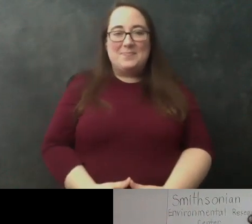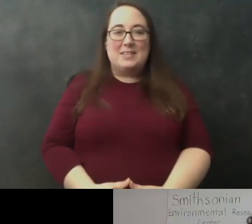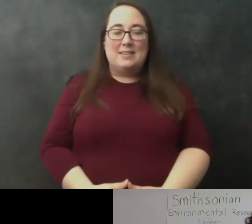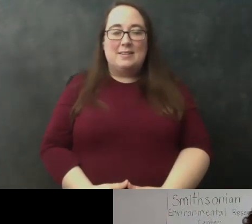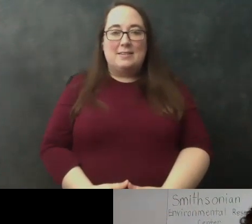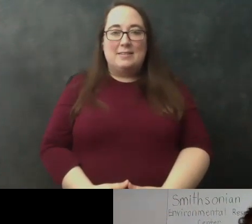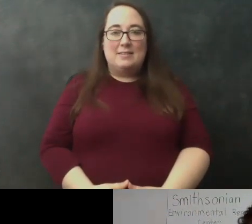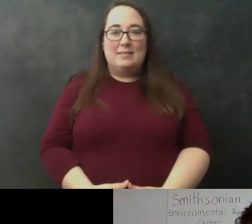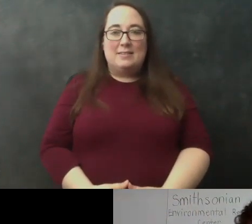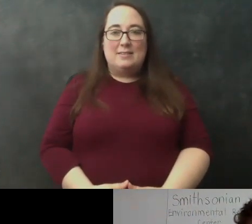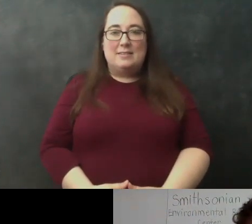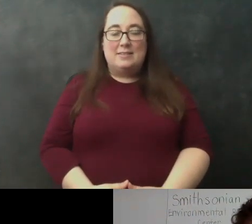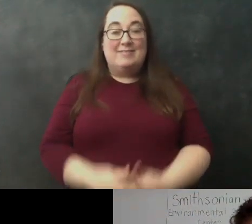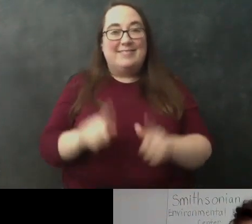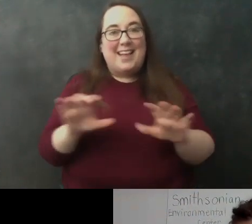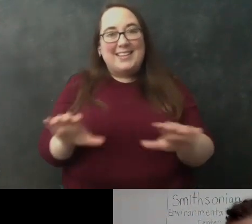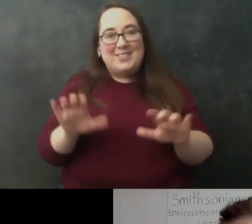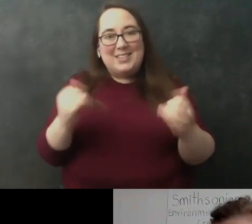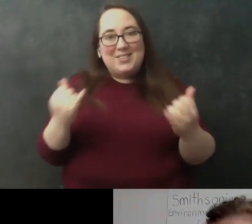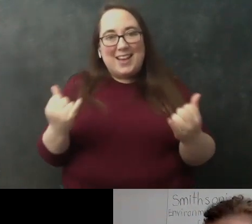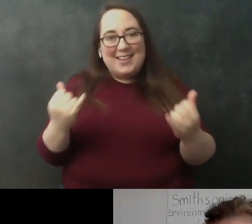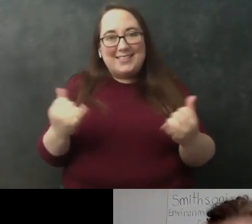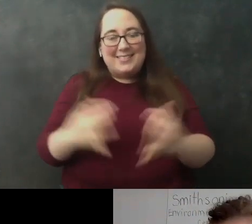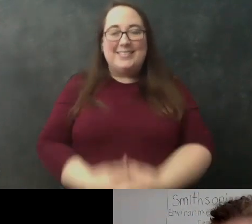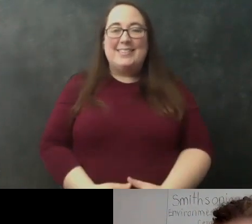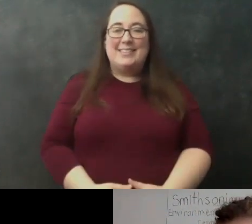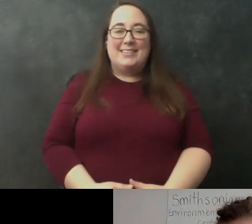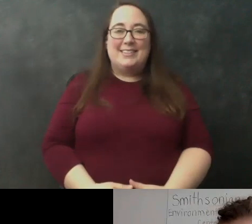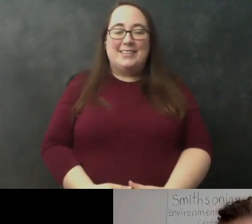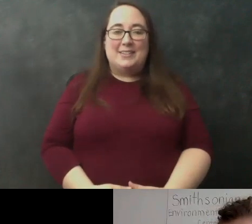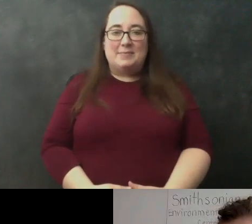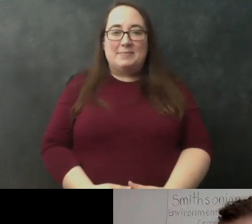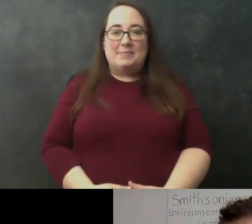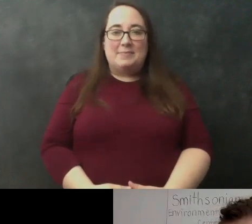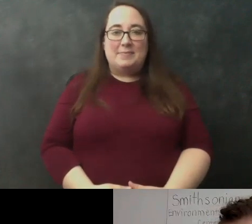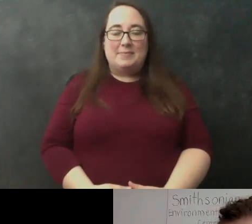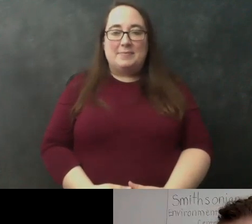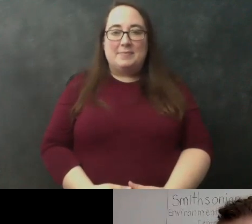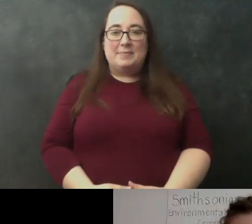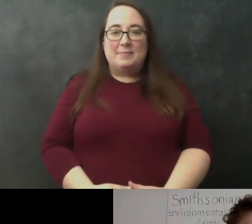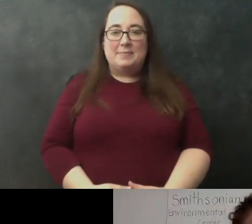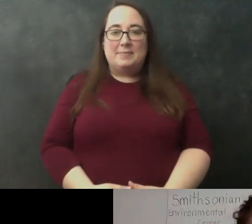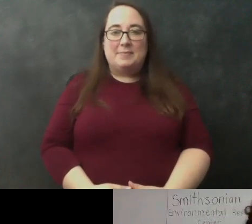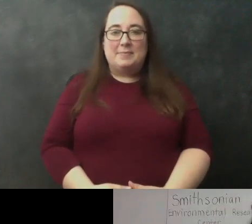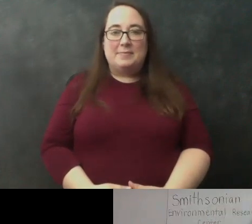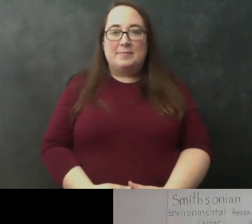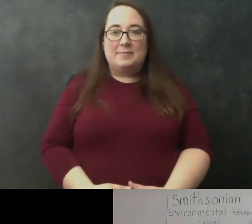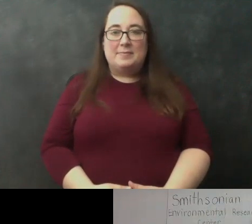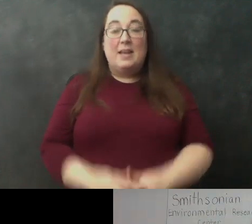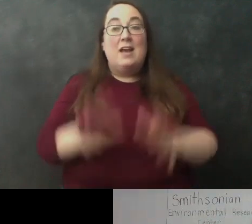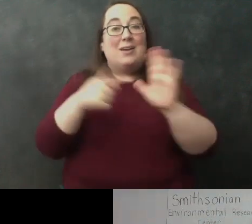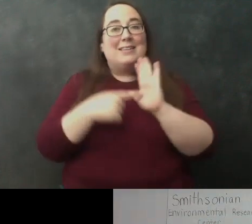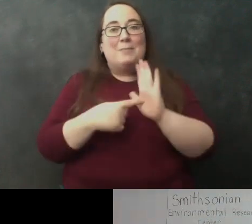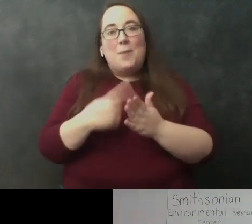to our activity and why you all are here today so our activity is a great example of how like what we're going to be doing with that